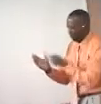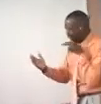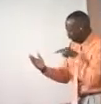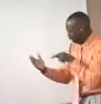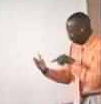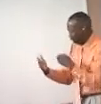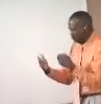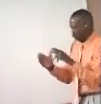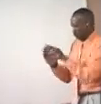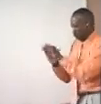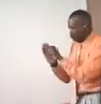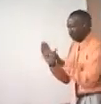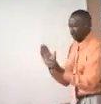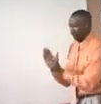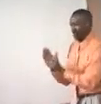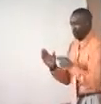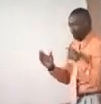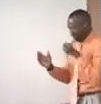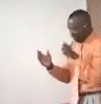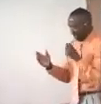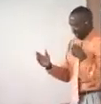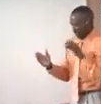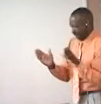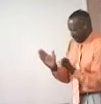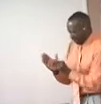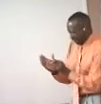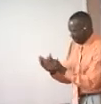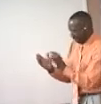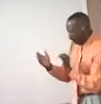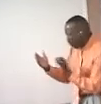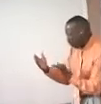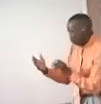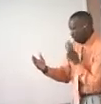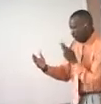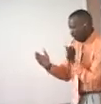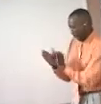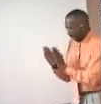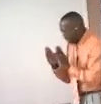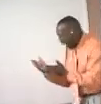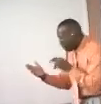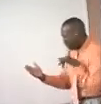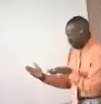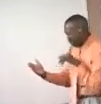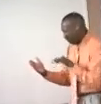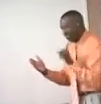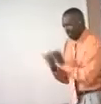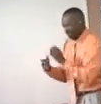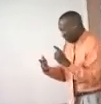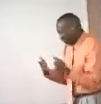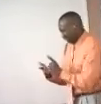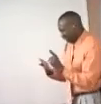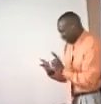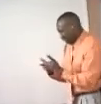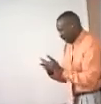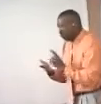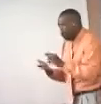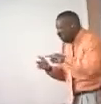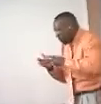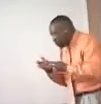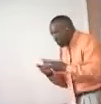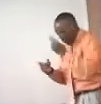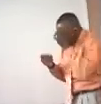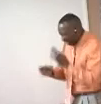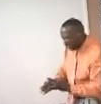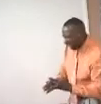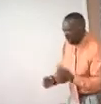and look at it in the new Testament. I got to grab a concordance and, and I got to look at the Bible and the dictionary and the definition